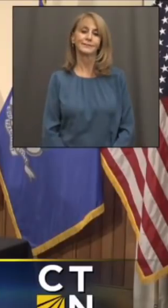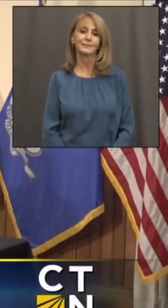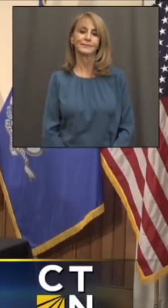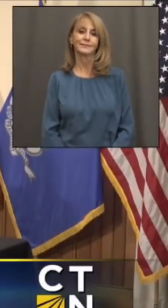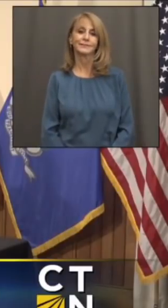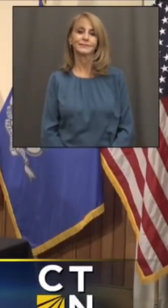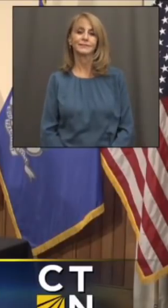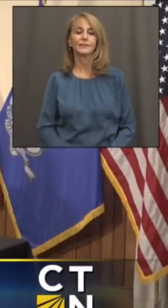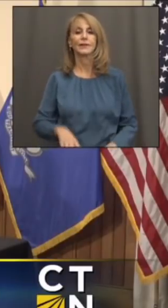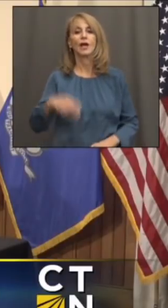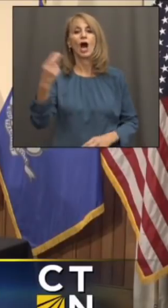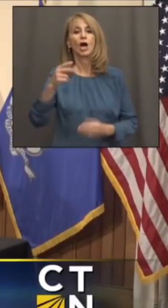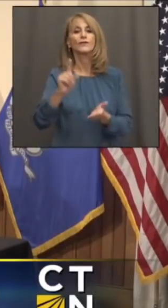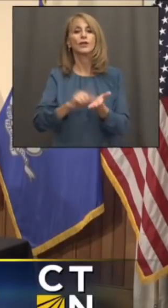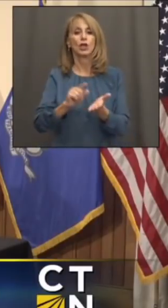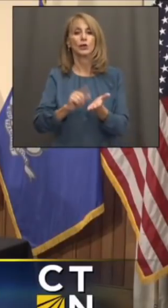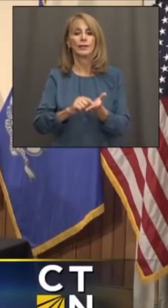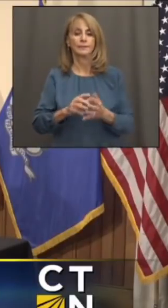The Hartford Courant.